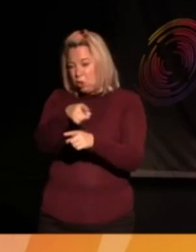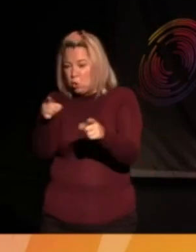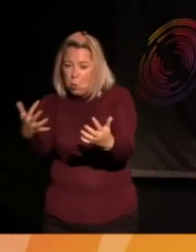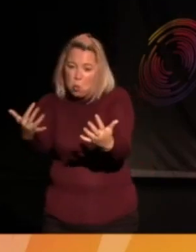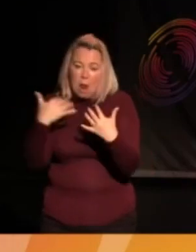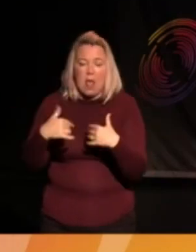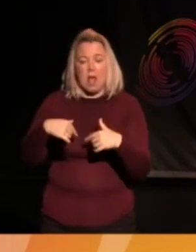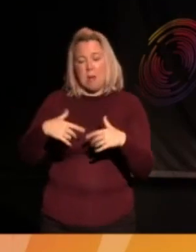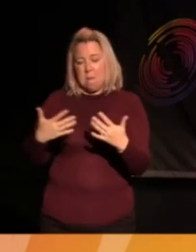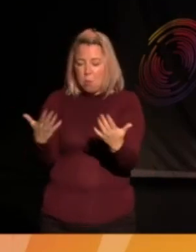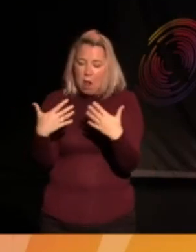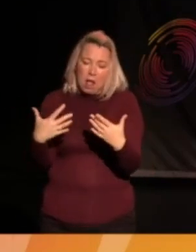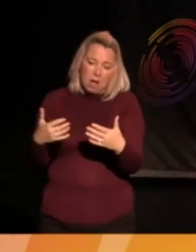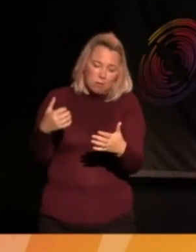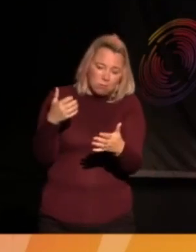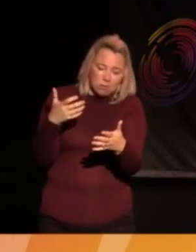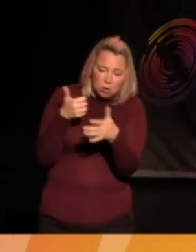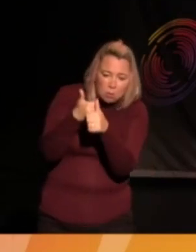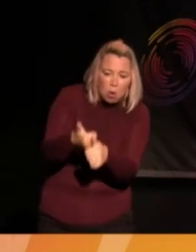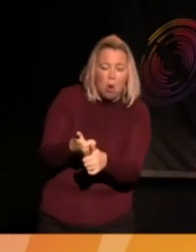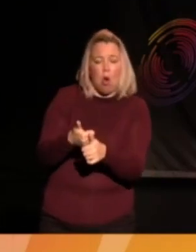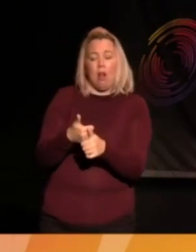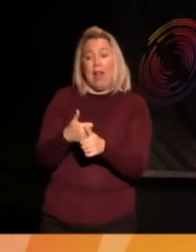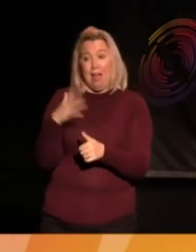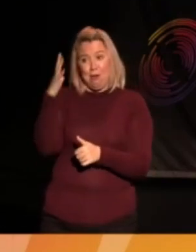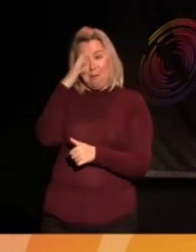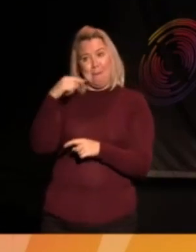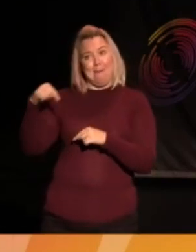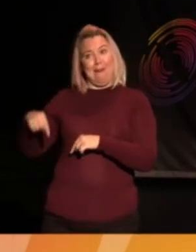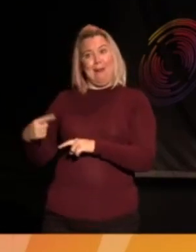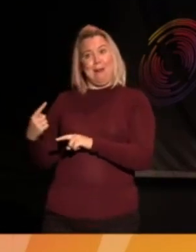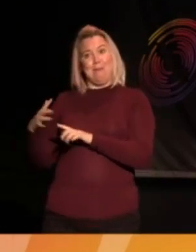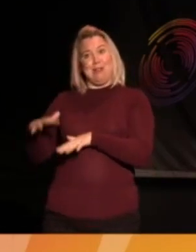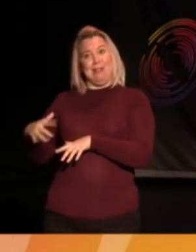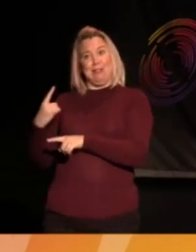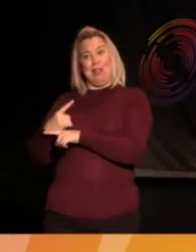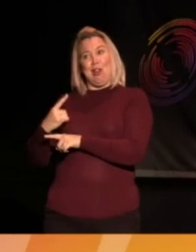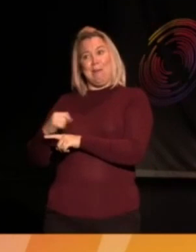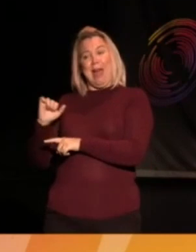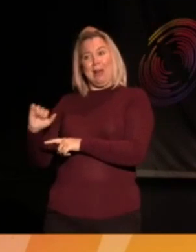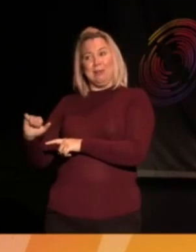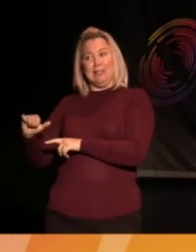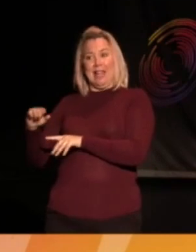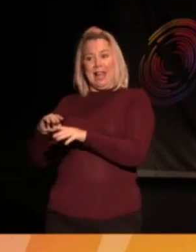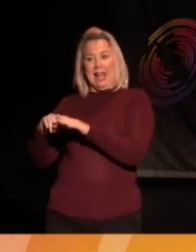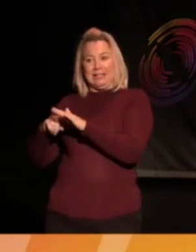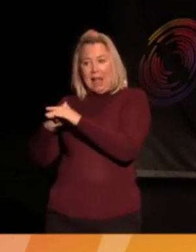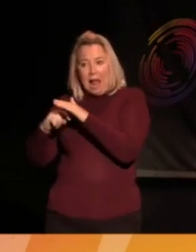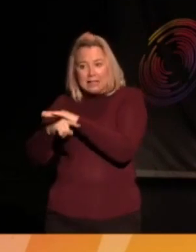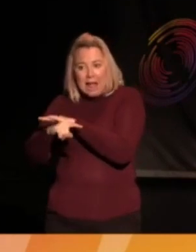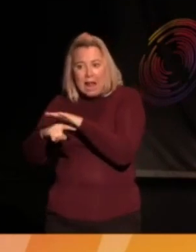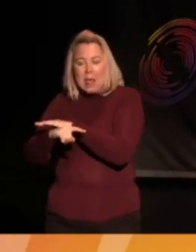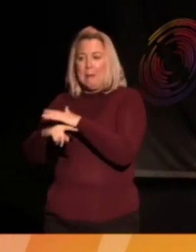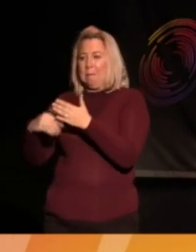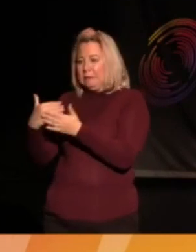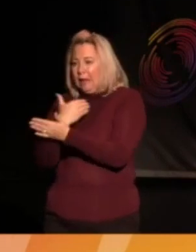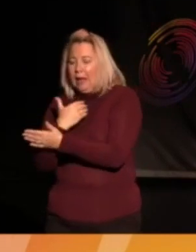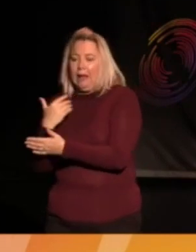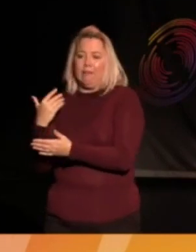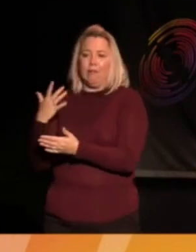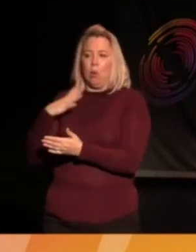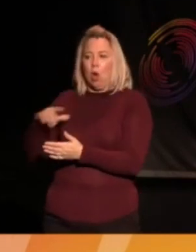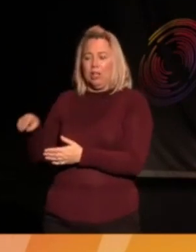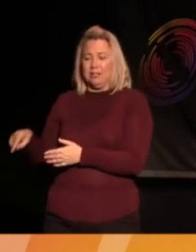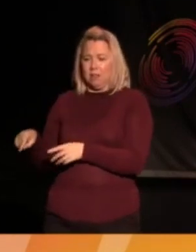debate that was going on here at the time about asylum and immigration. I just remember that. I'll never forget that, actually. You know, in a country that had